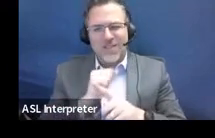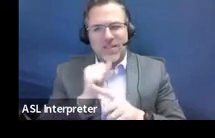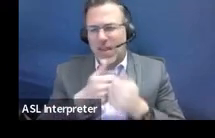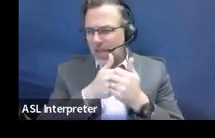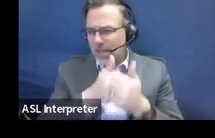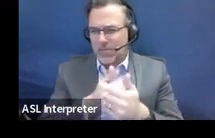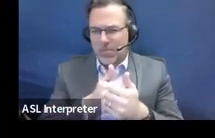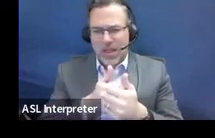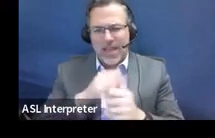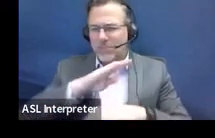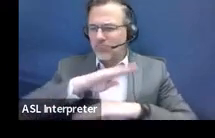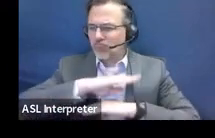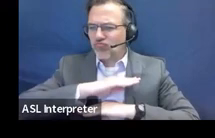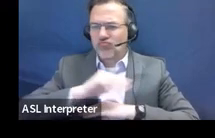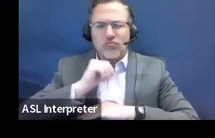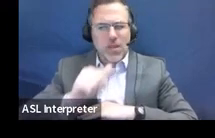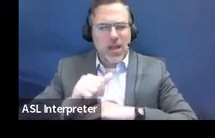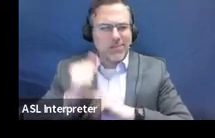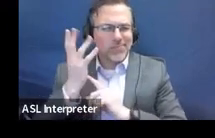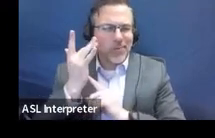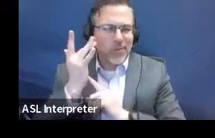If we were looking at this form?